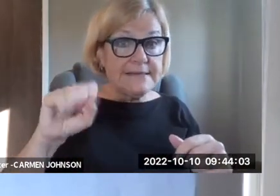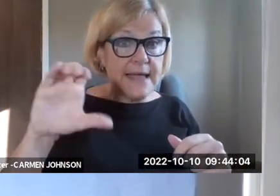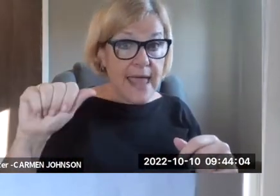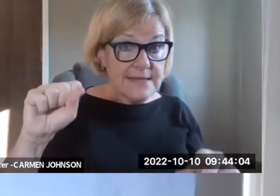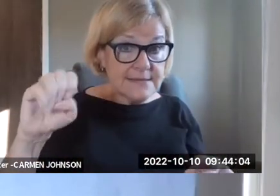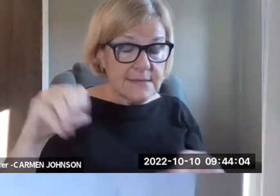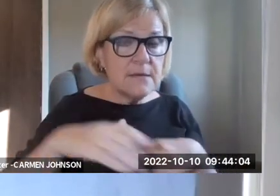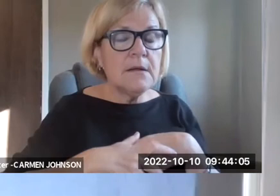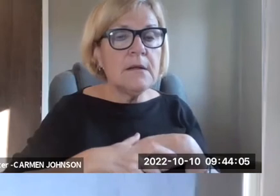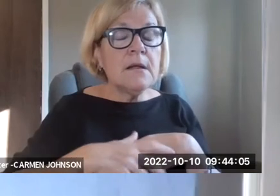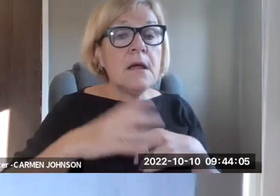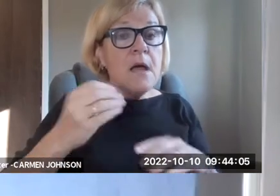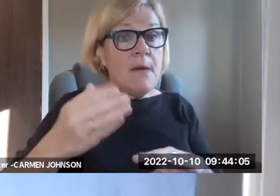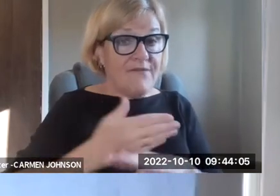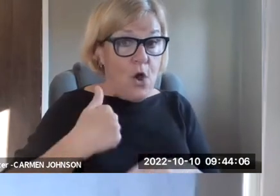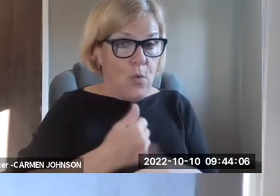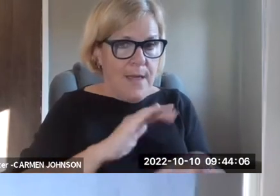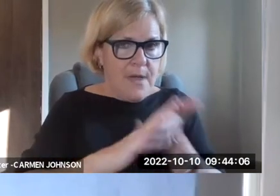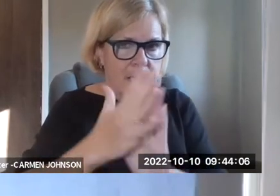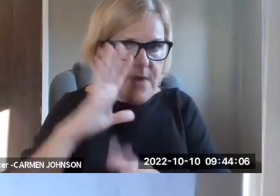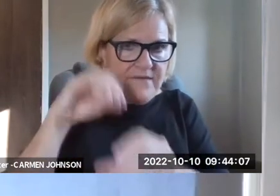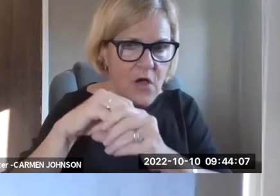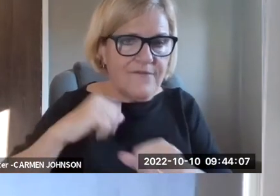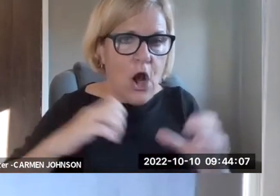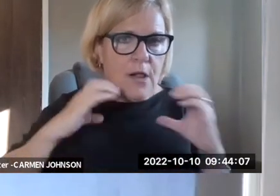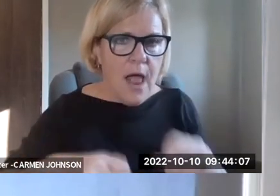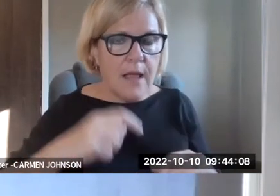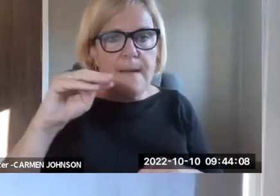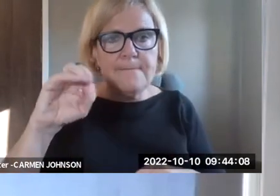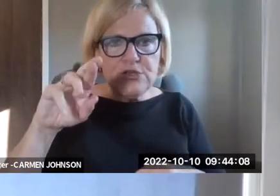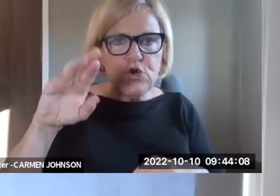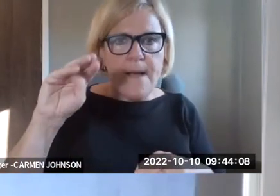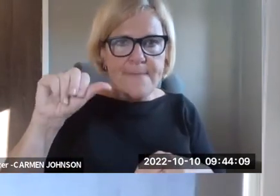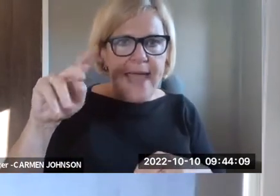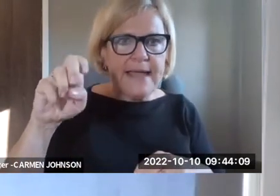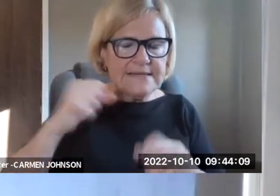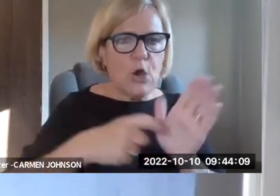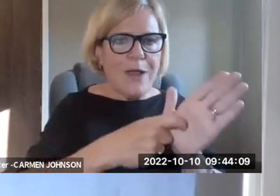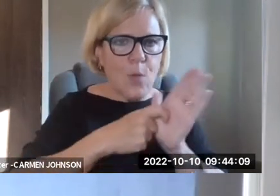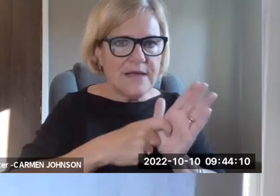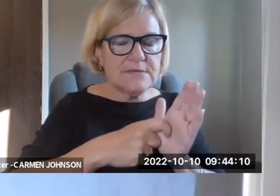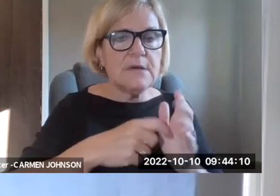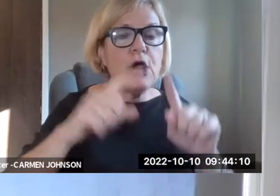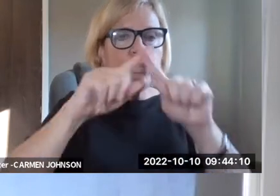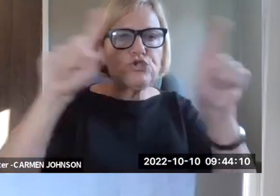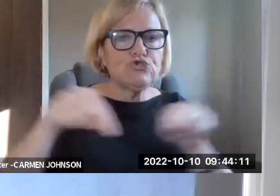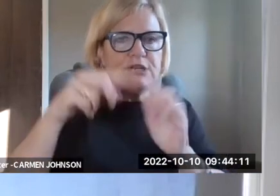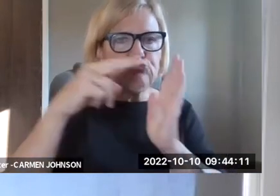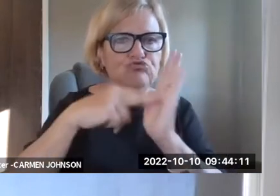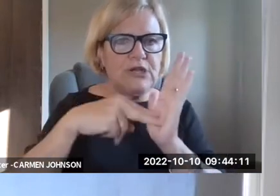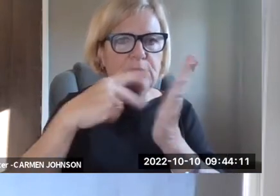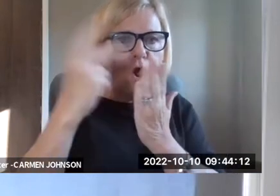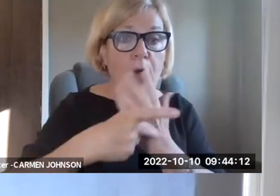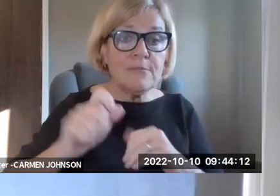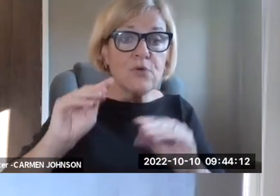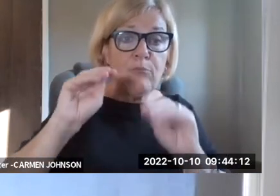to use it. Um, we had initially, um, on, in our Maccas case, uh, before we got involved,